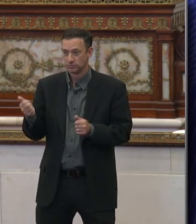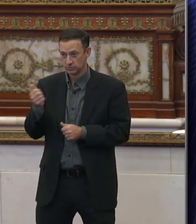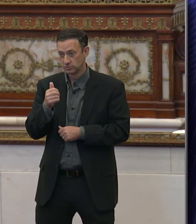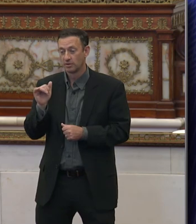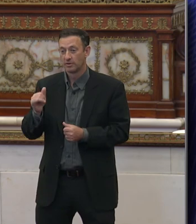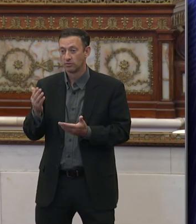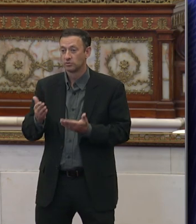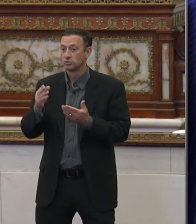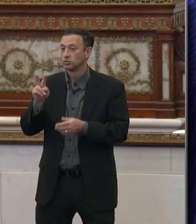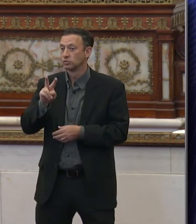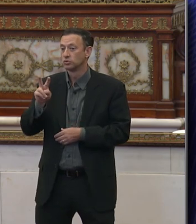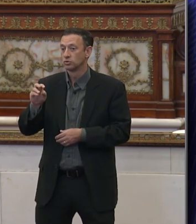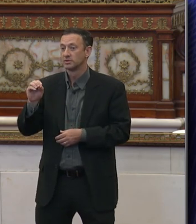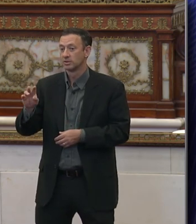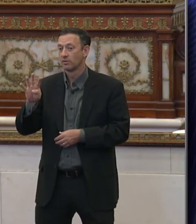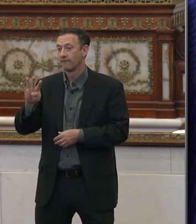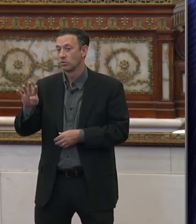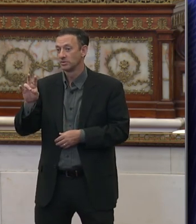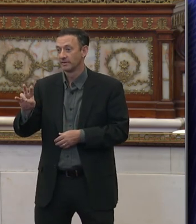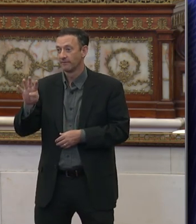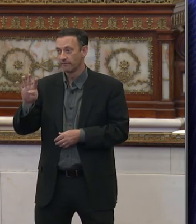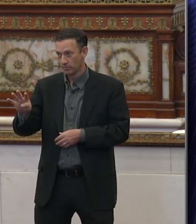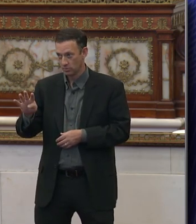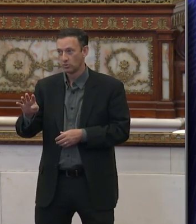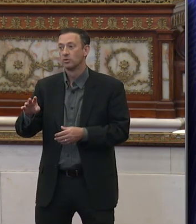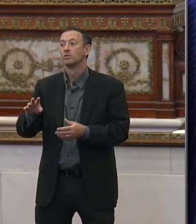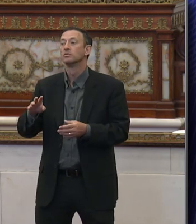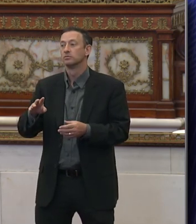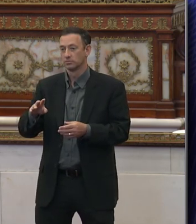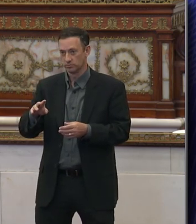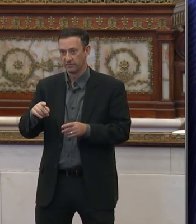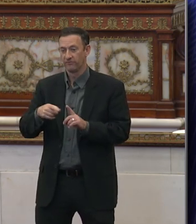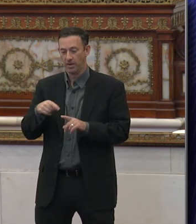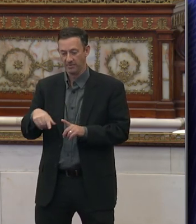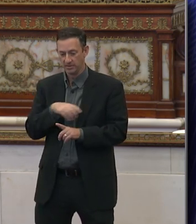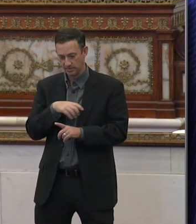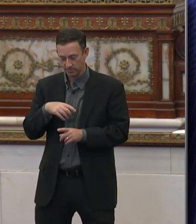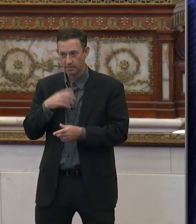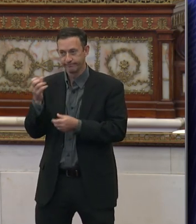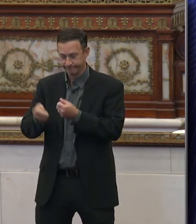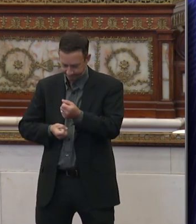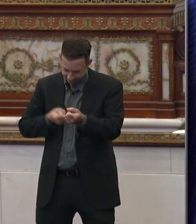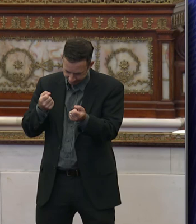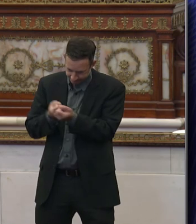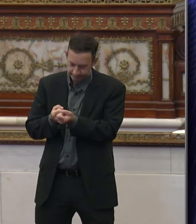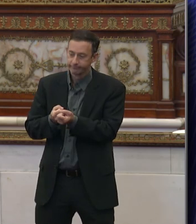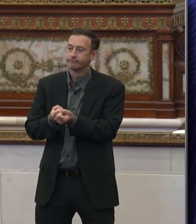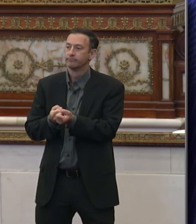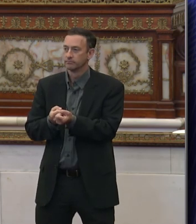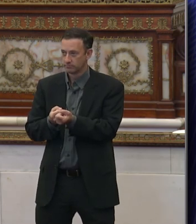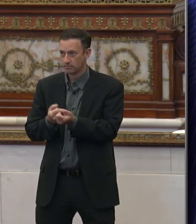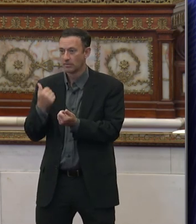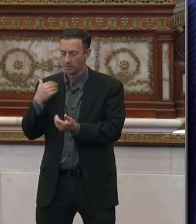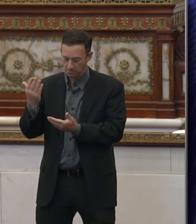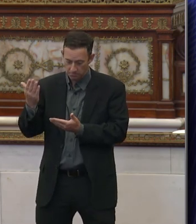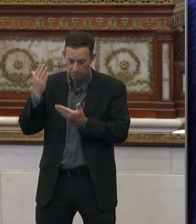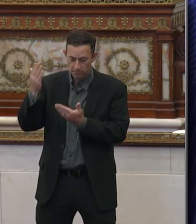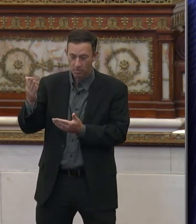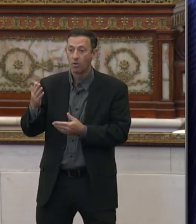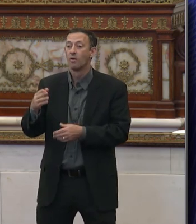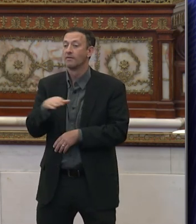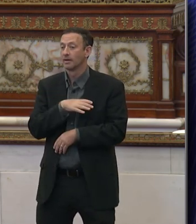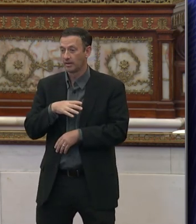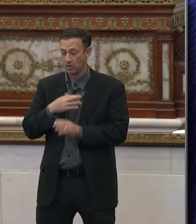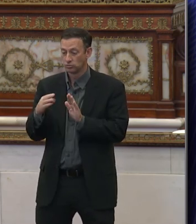220474 be reported from this committee with a favorable recommendation and further move that the rules of council be